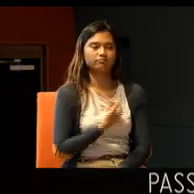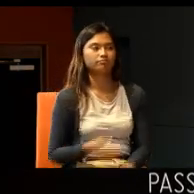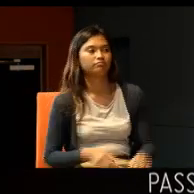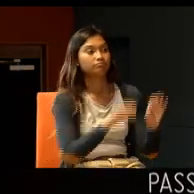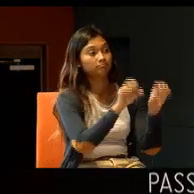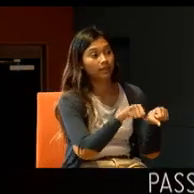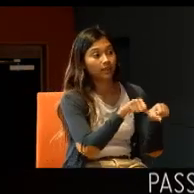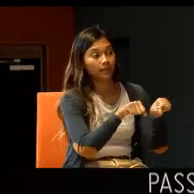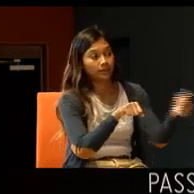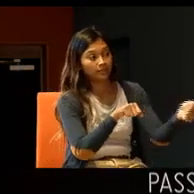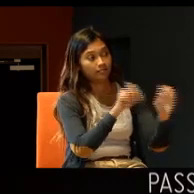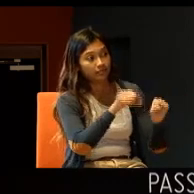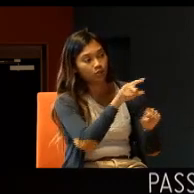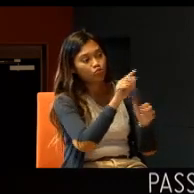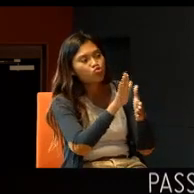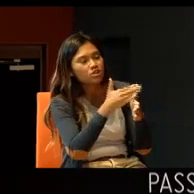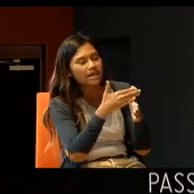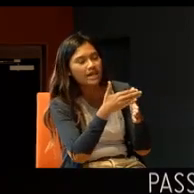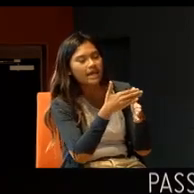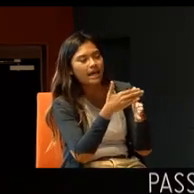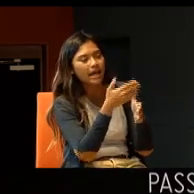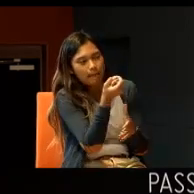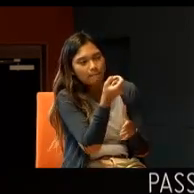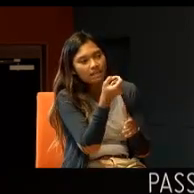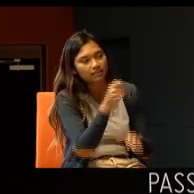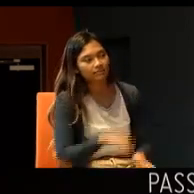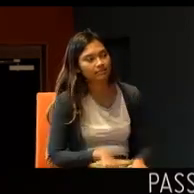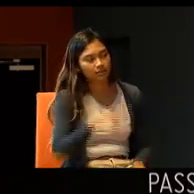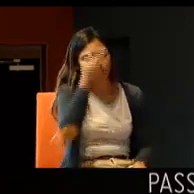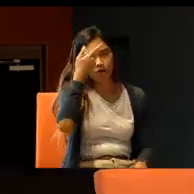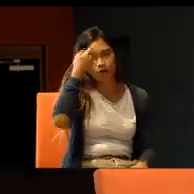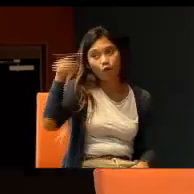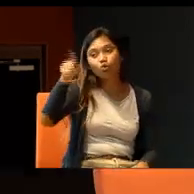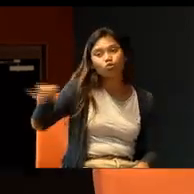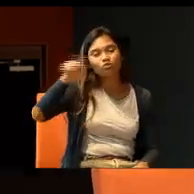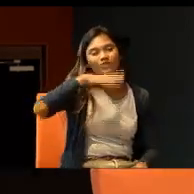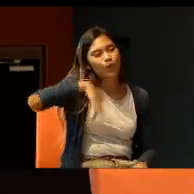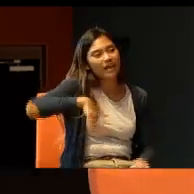you share, a little bit of that, for those of us, who may not have volunteered.